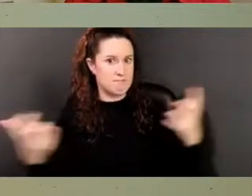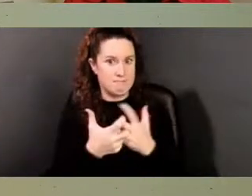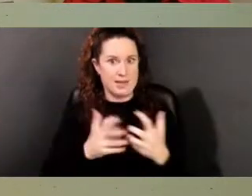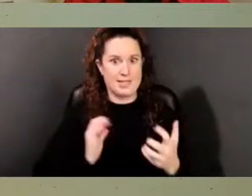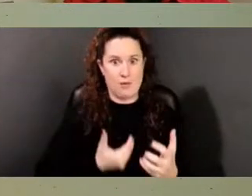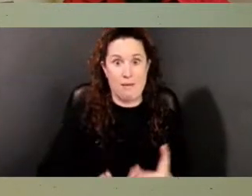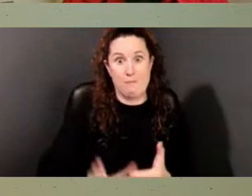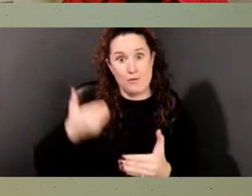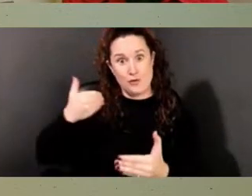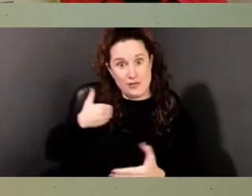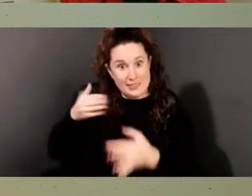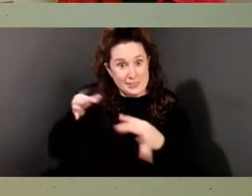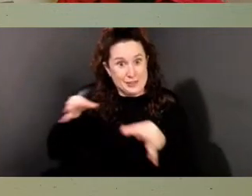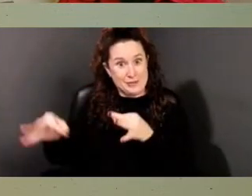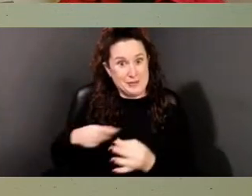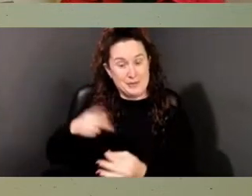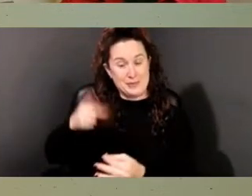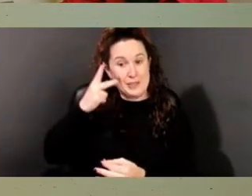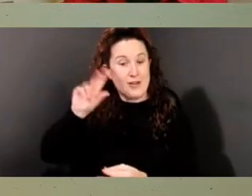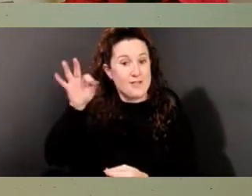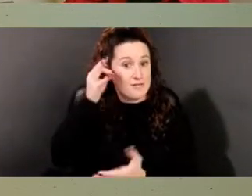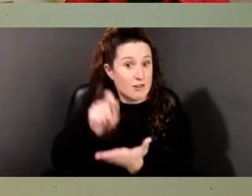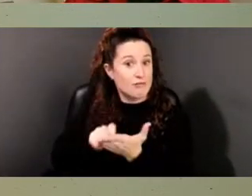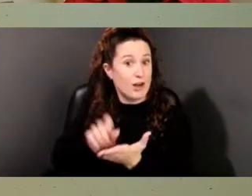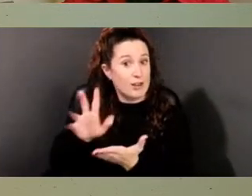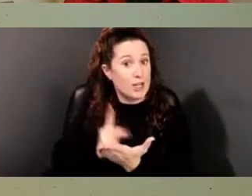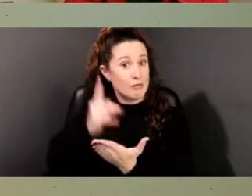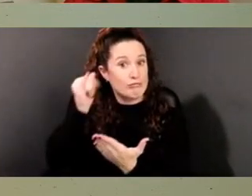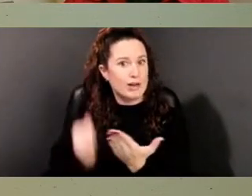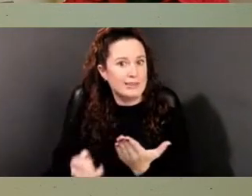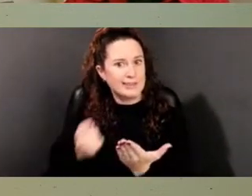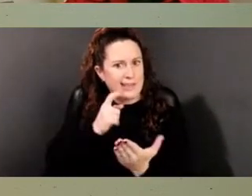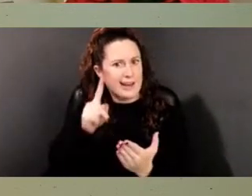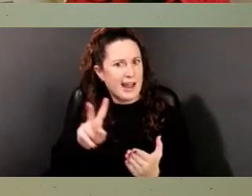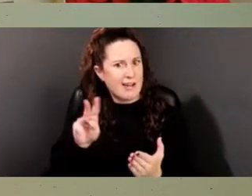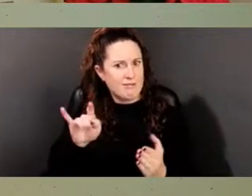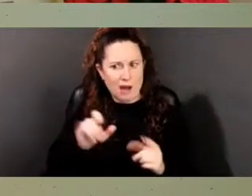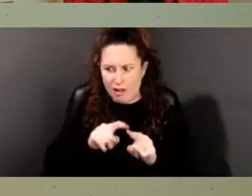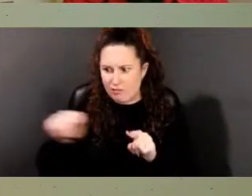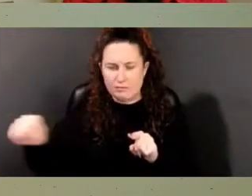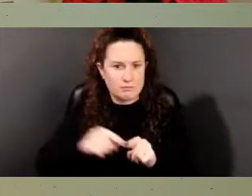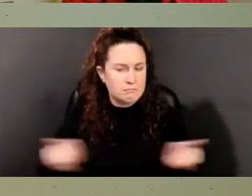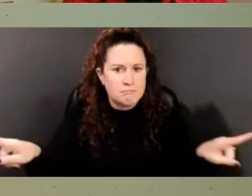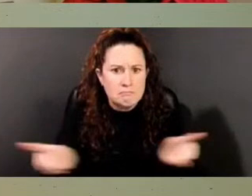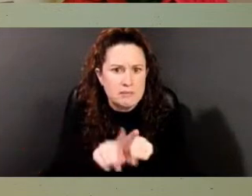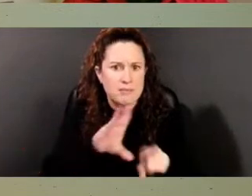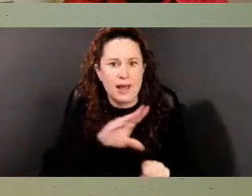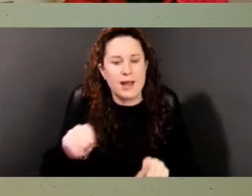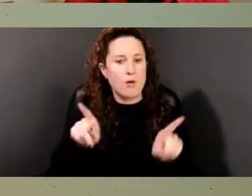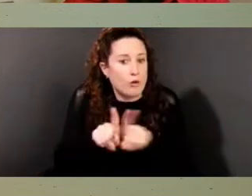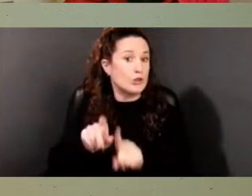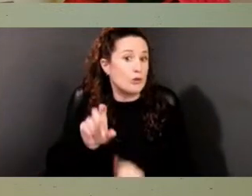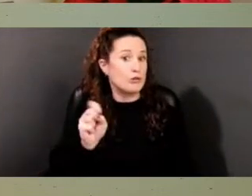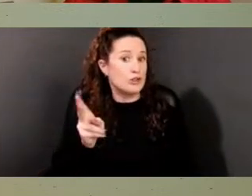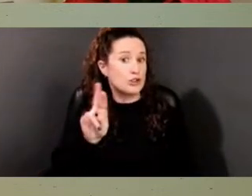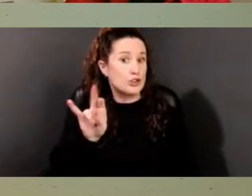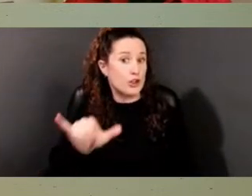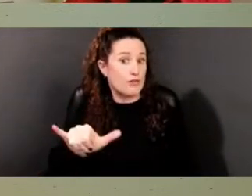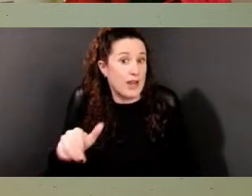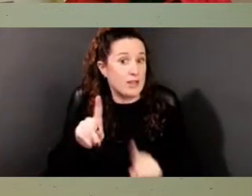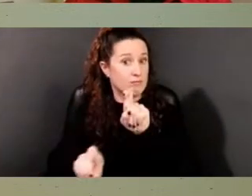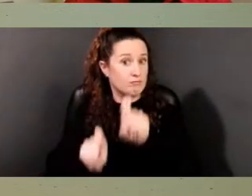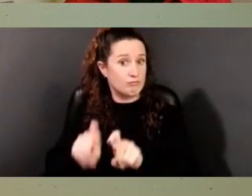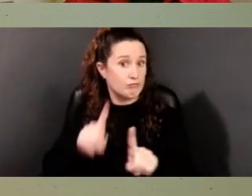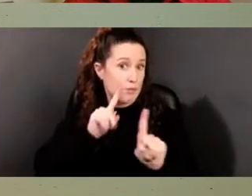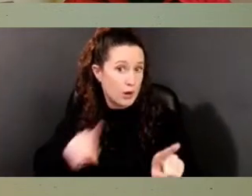the location described in the Federal Writers Project and in a 1950s Historic Sites Survey report. This